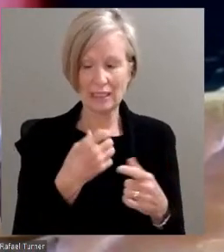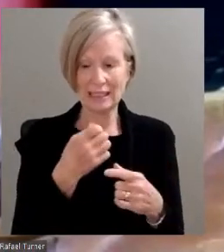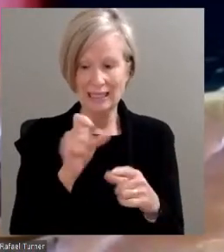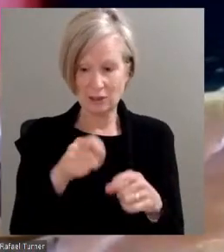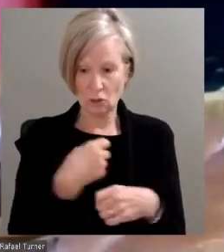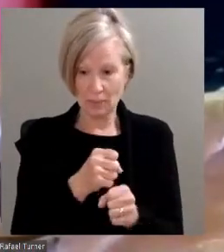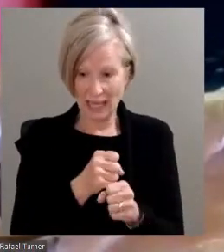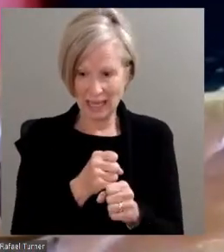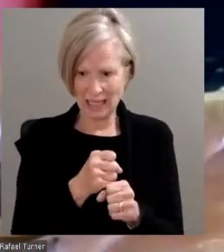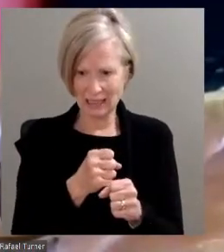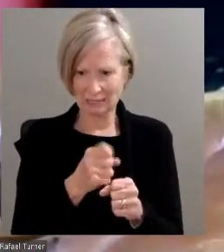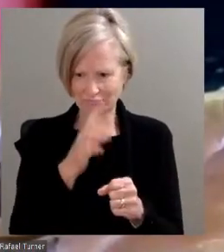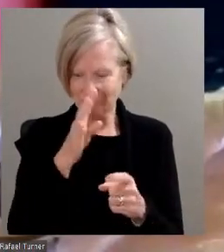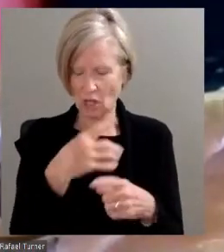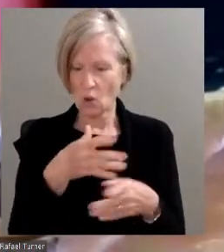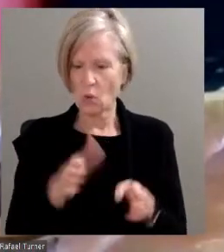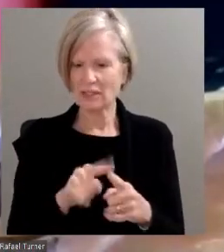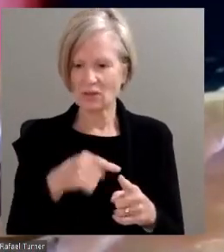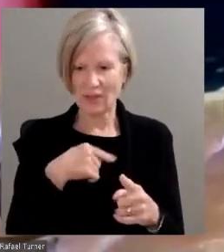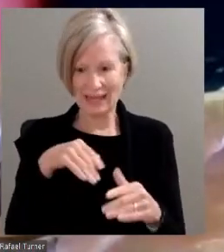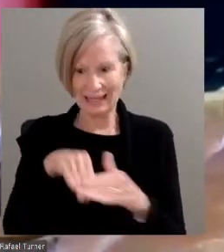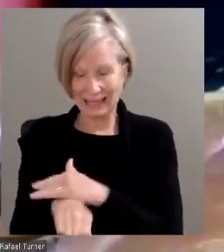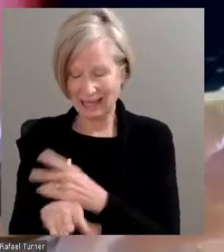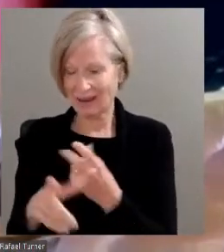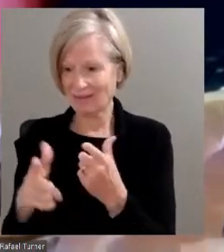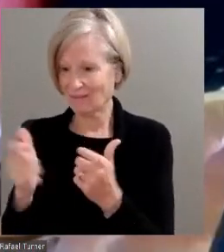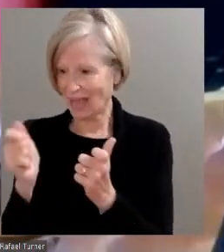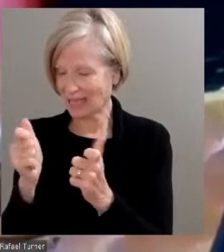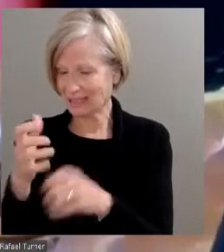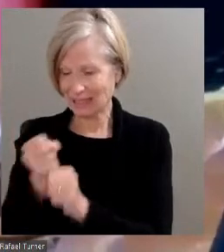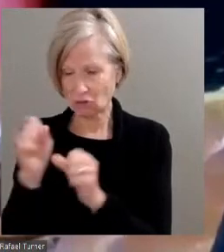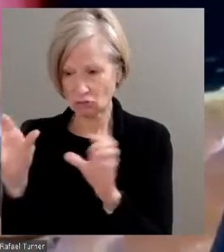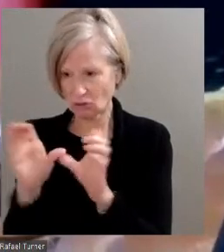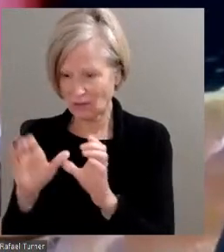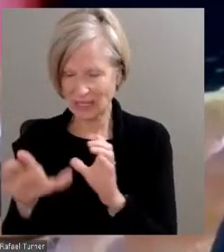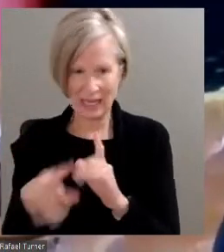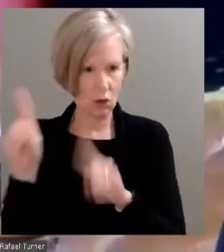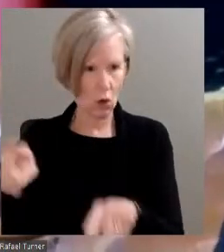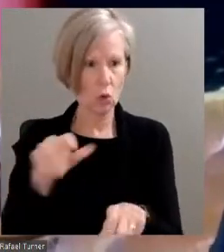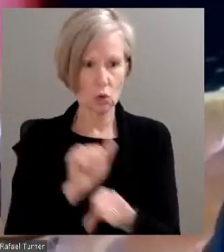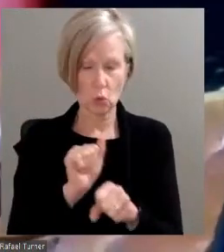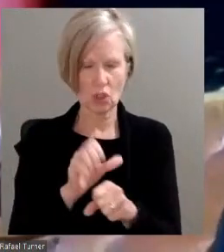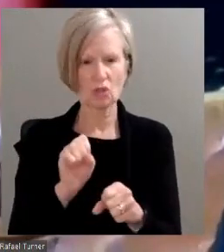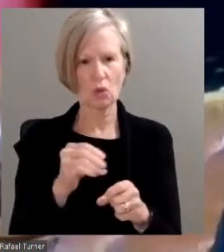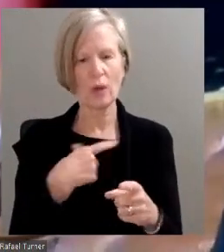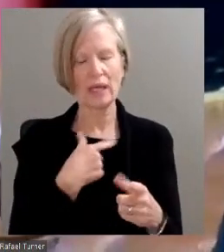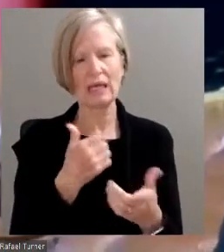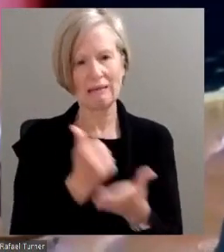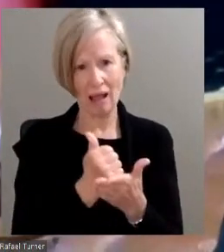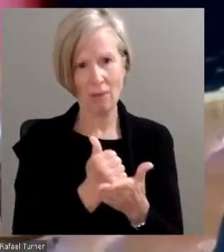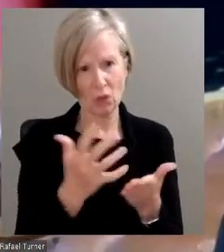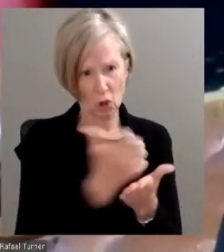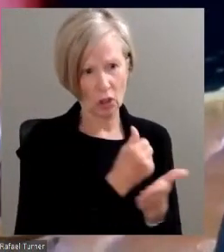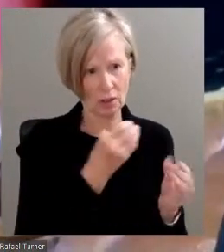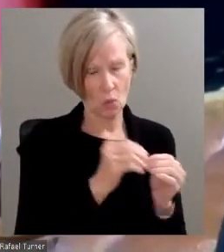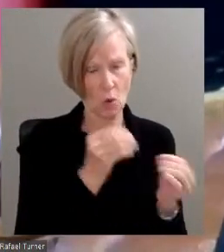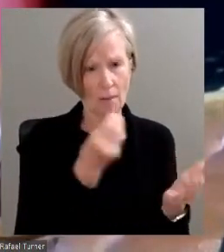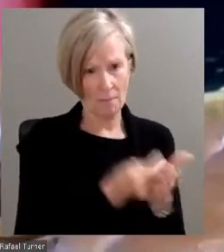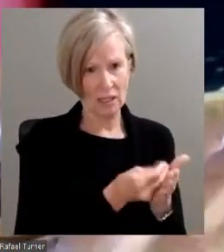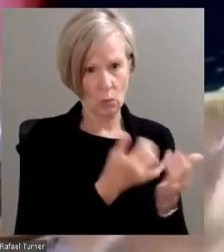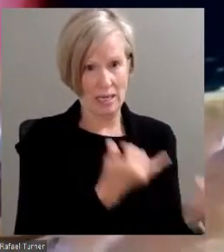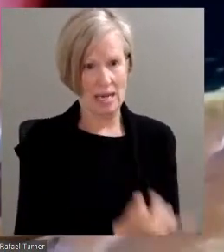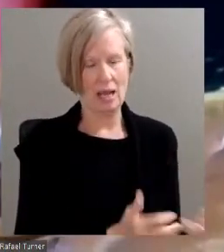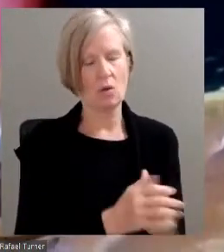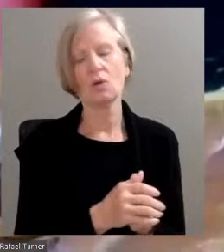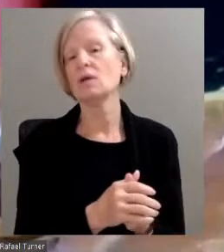and exit with the credential or the training that they need to have an impact right now on their family income. And then third,